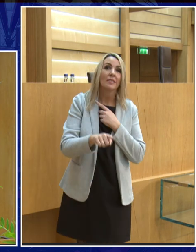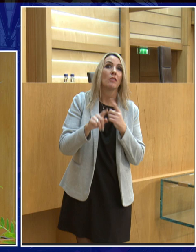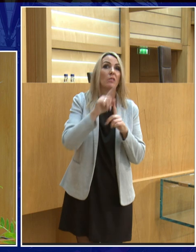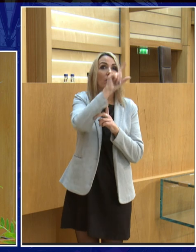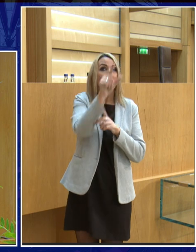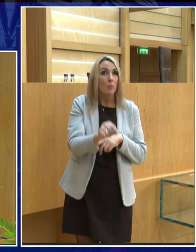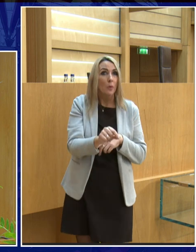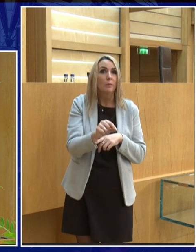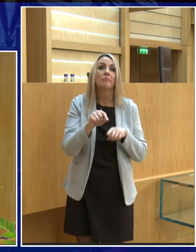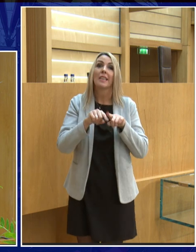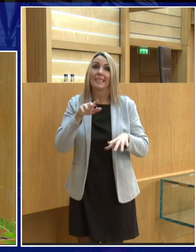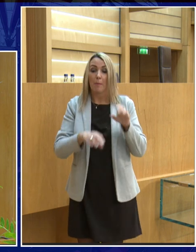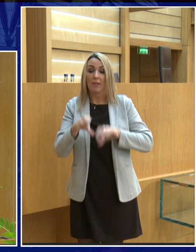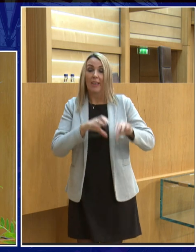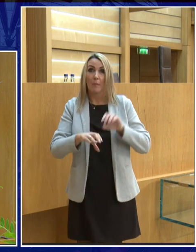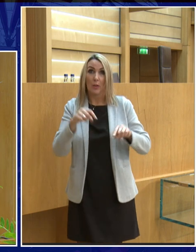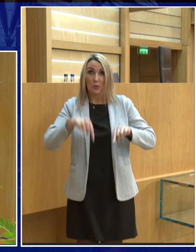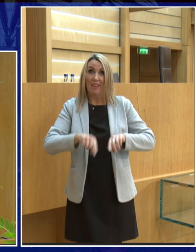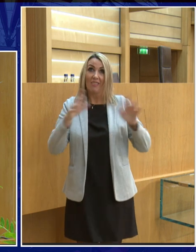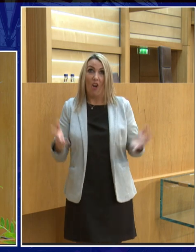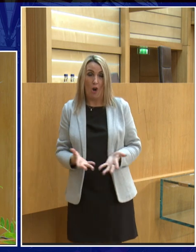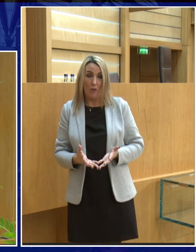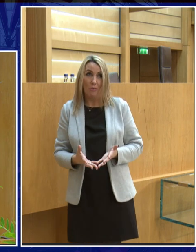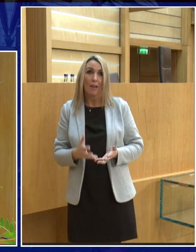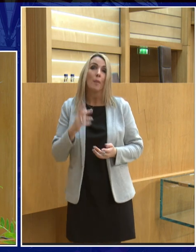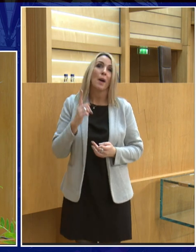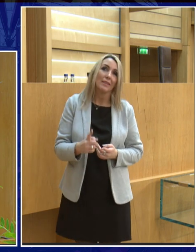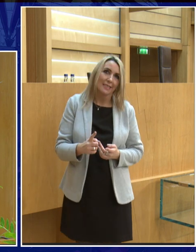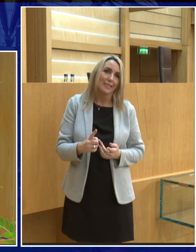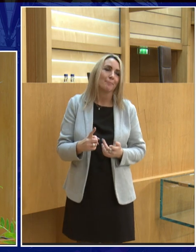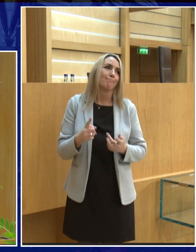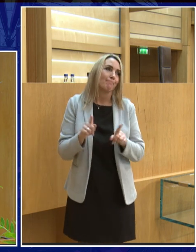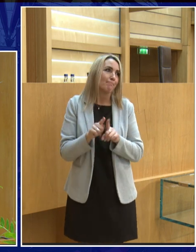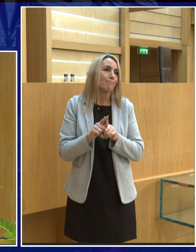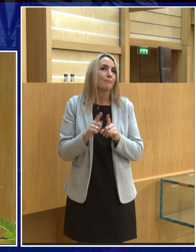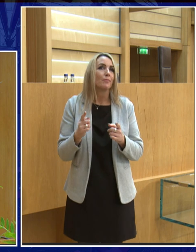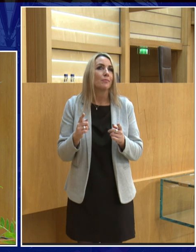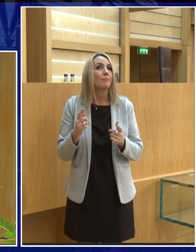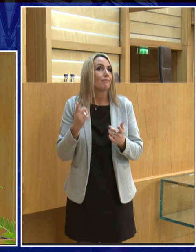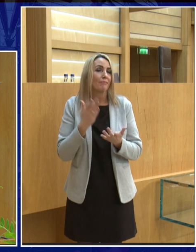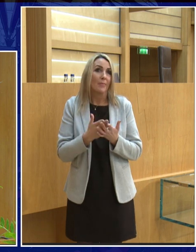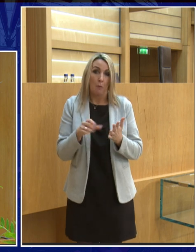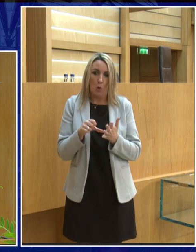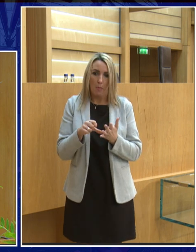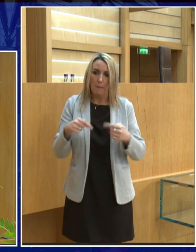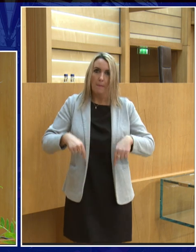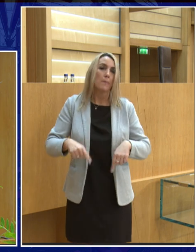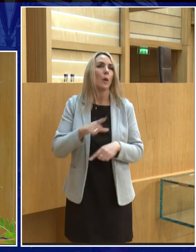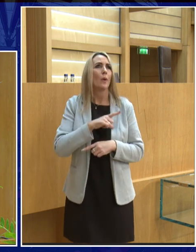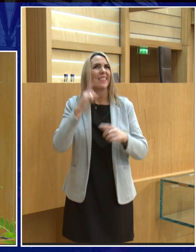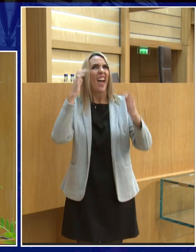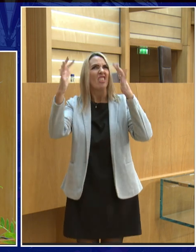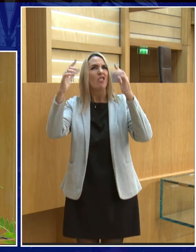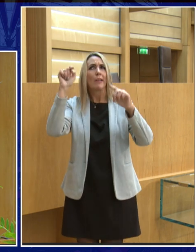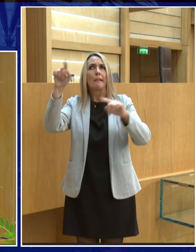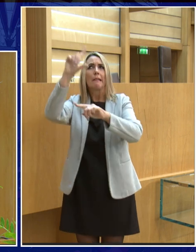moon has very very similar chemicals to what we find here on earth but at the same time that is a problem for us because it means our theory